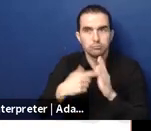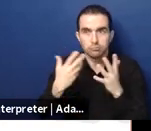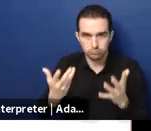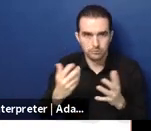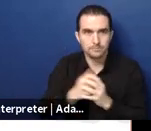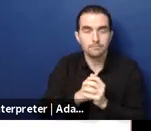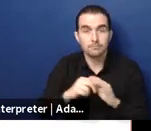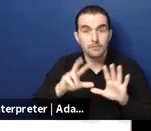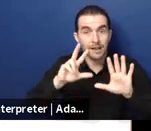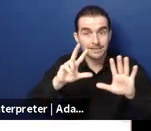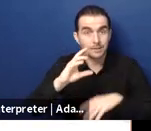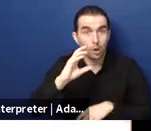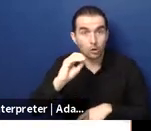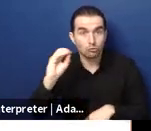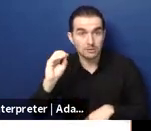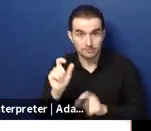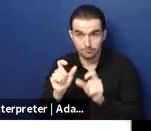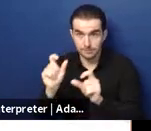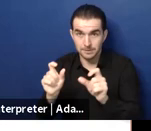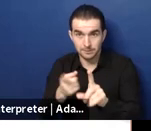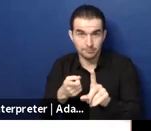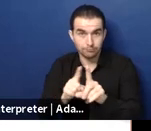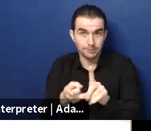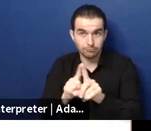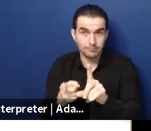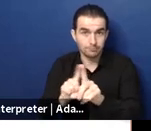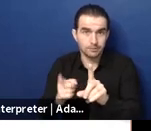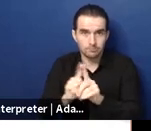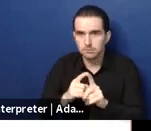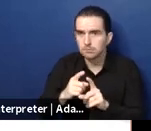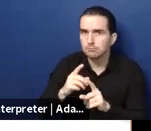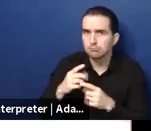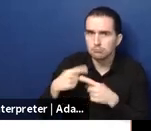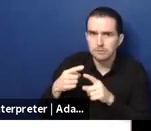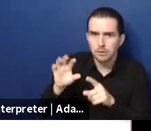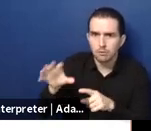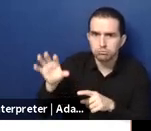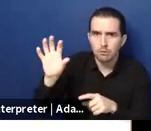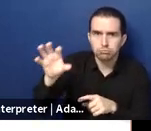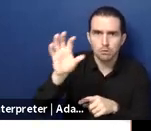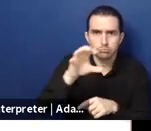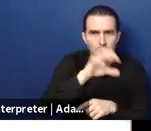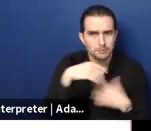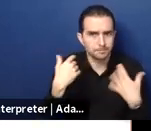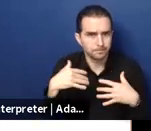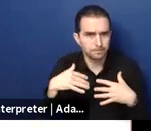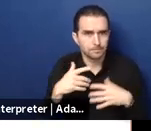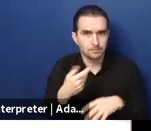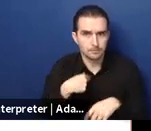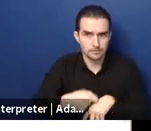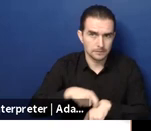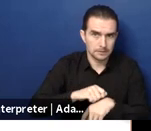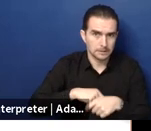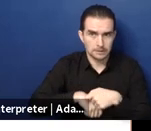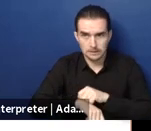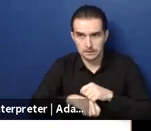next i guess this is the last uh the last slide so um this is all what we are